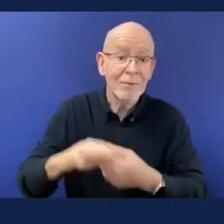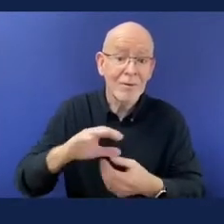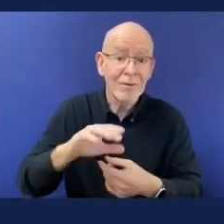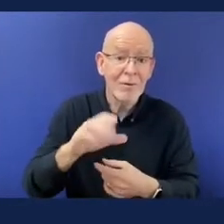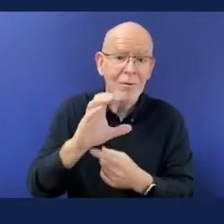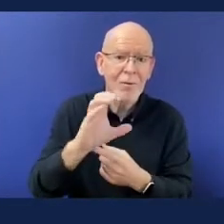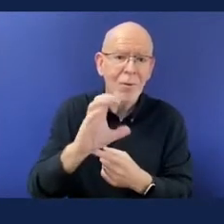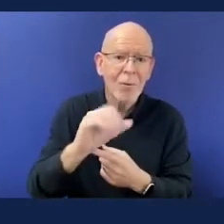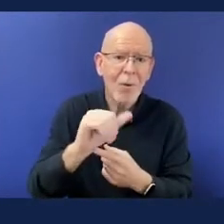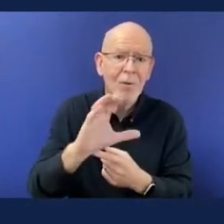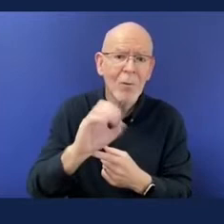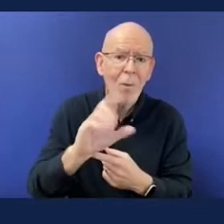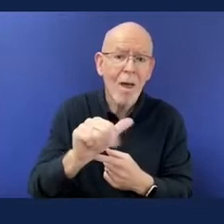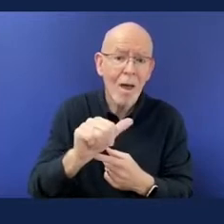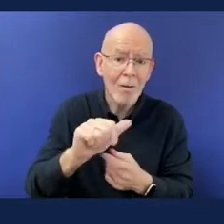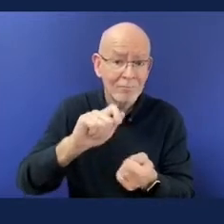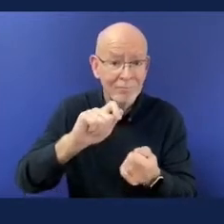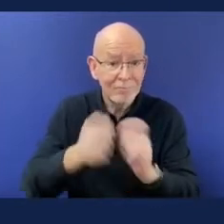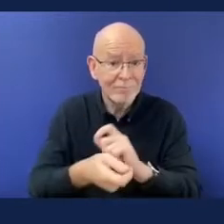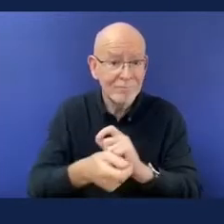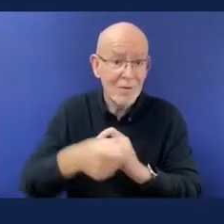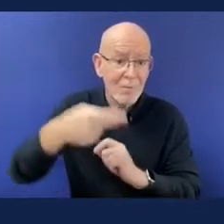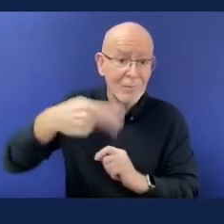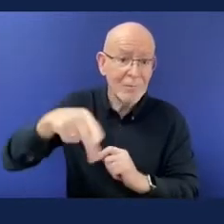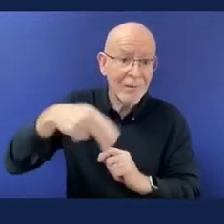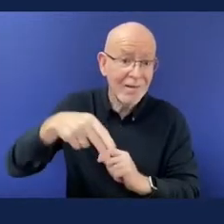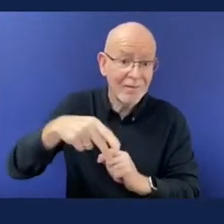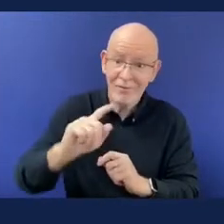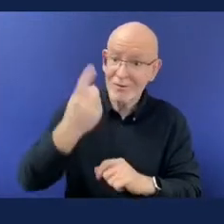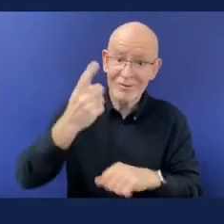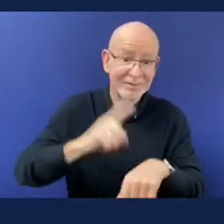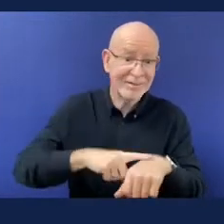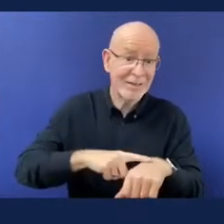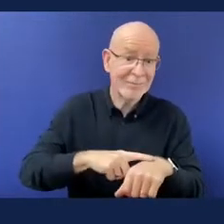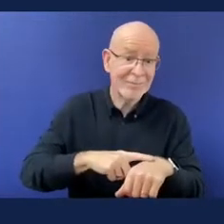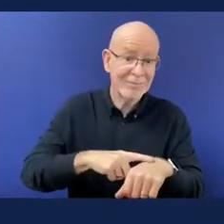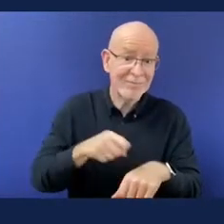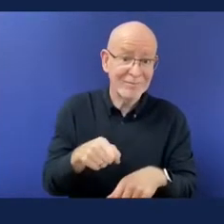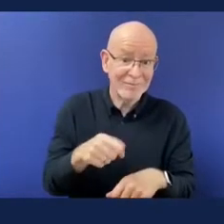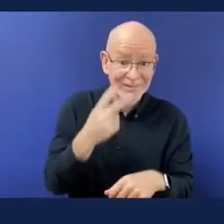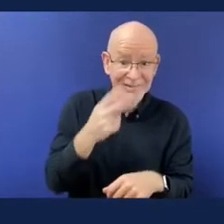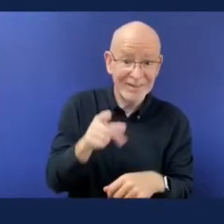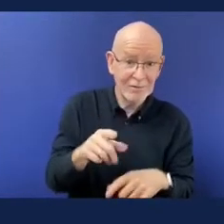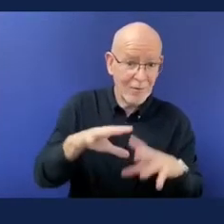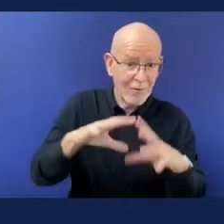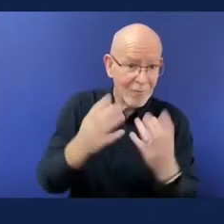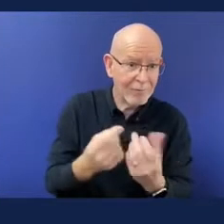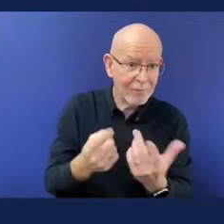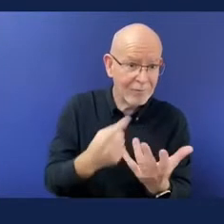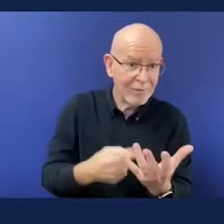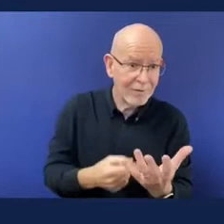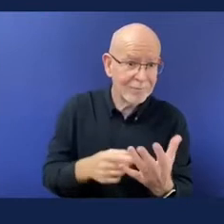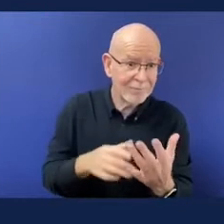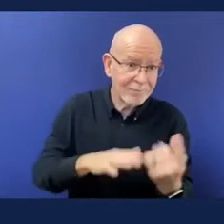behind something new and something fresh but something that was importantly needed then if we go on to the next slide